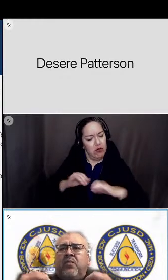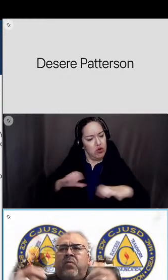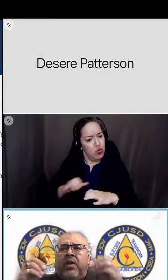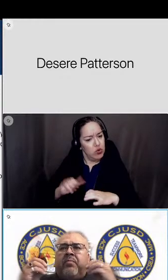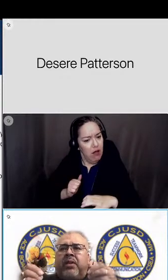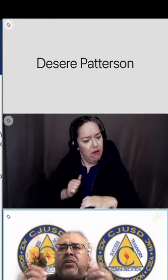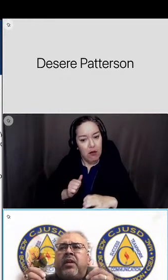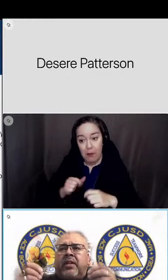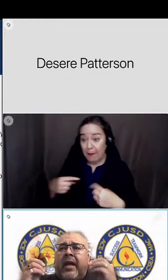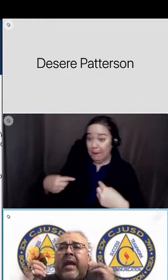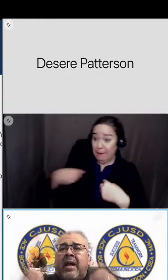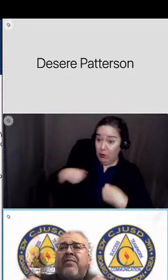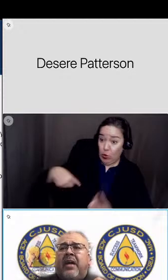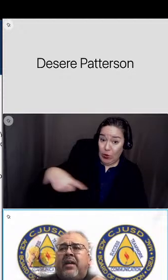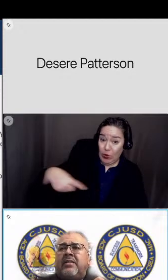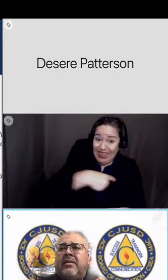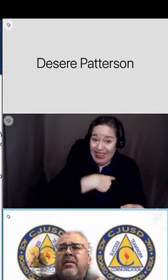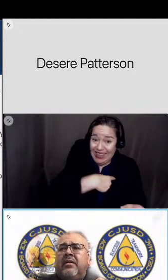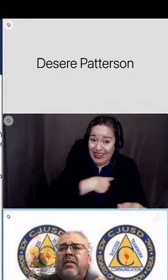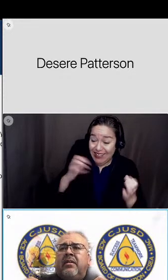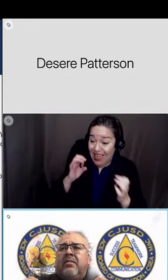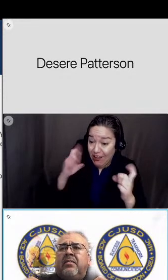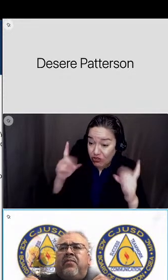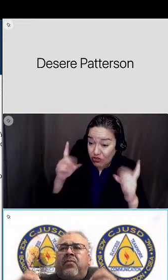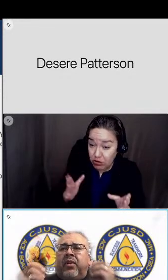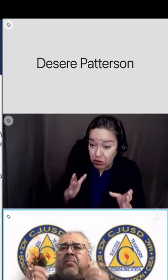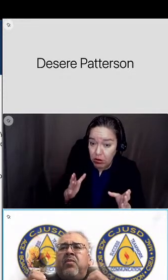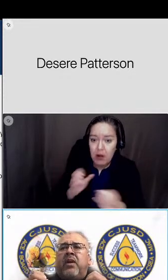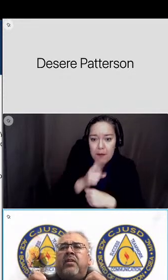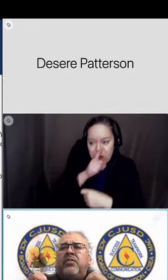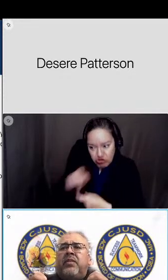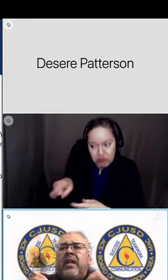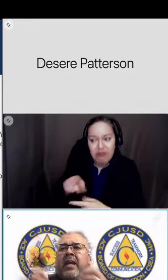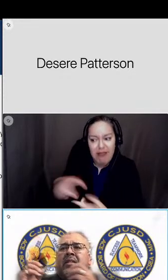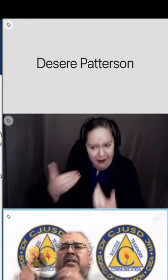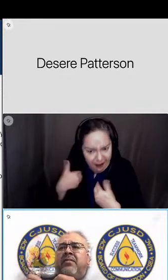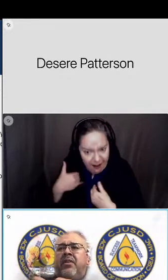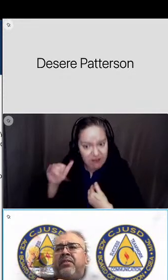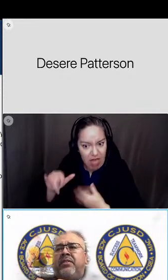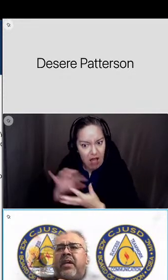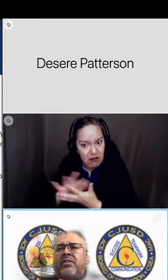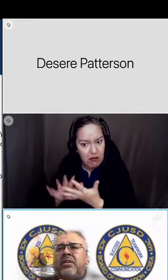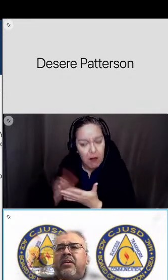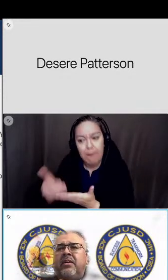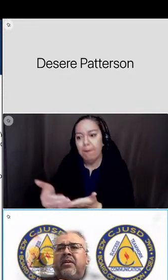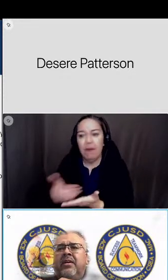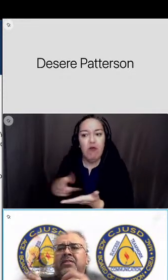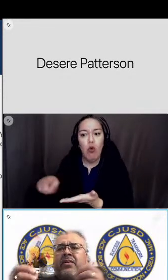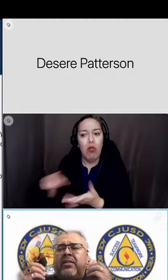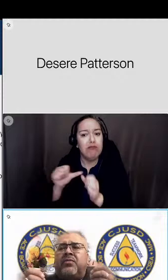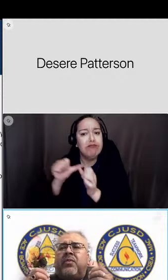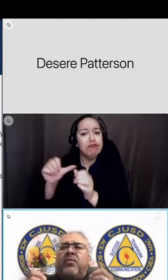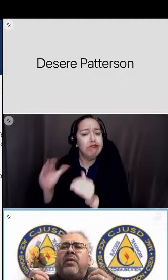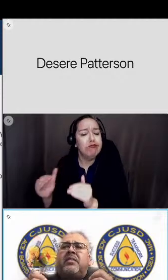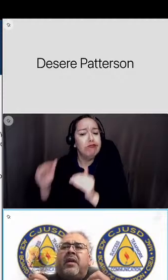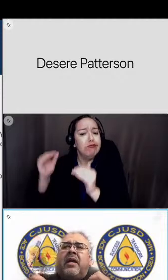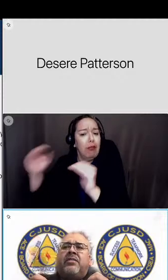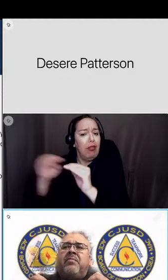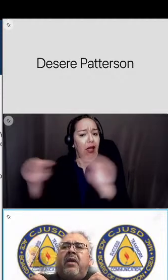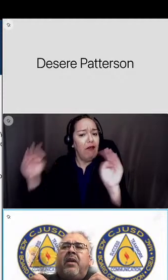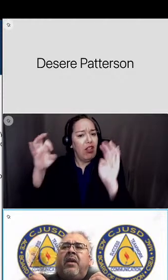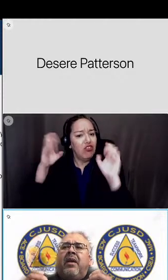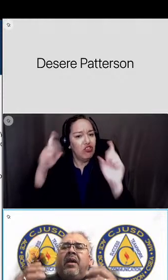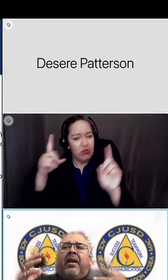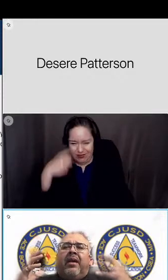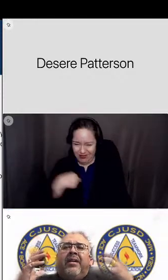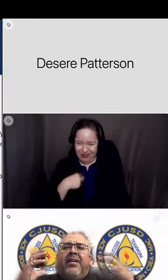educator we want to make sure that they have that before they move on to that next level education so that's what really stuck